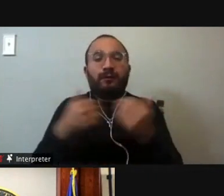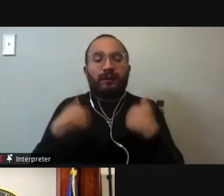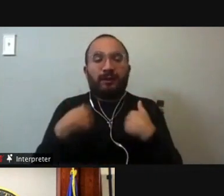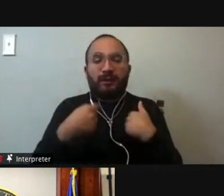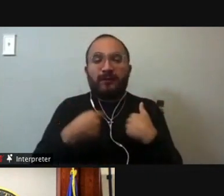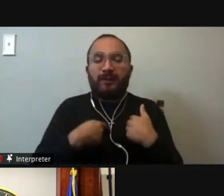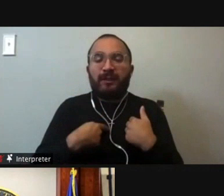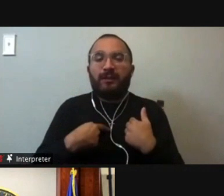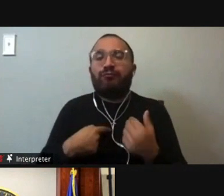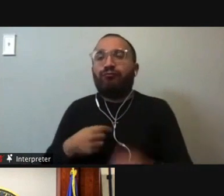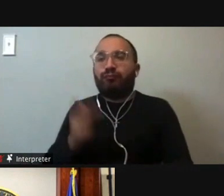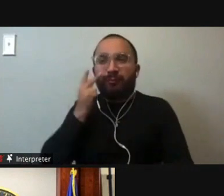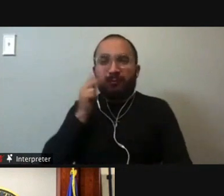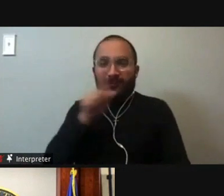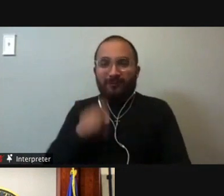any questions.